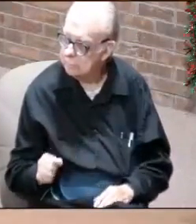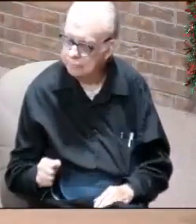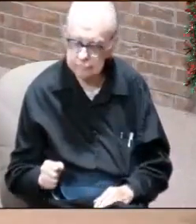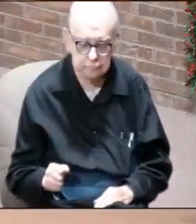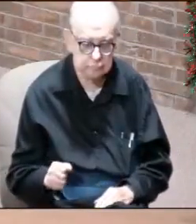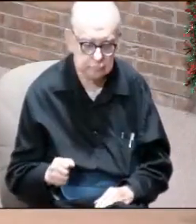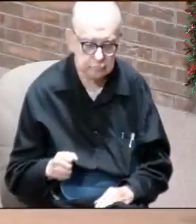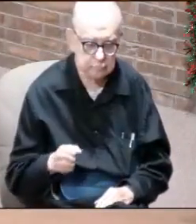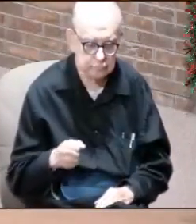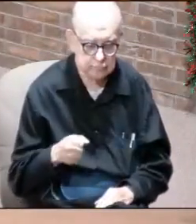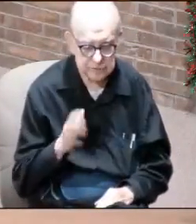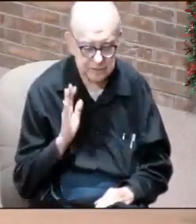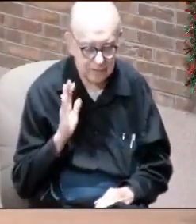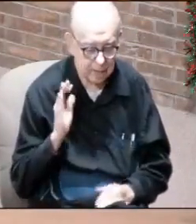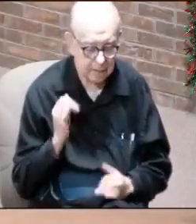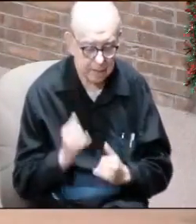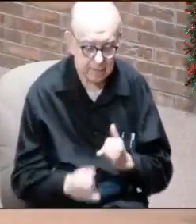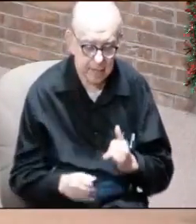God's last will and testament.